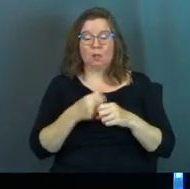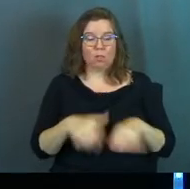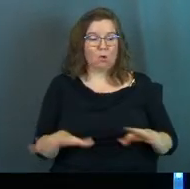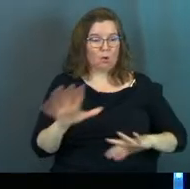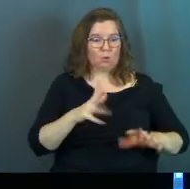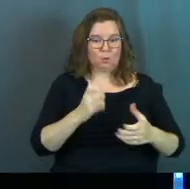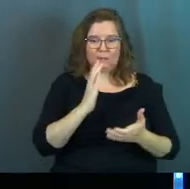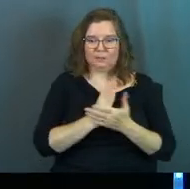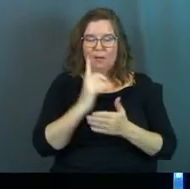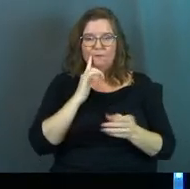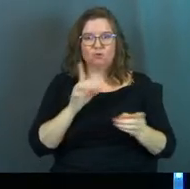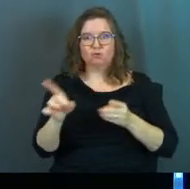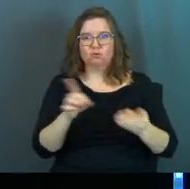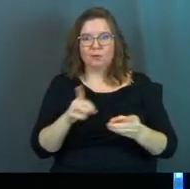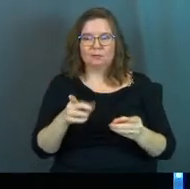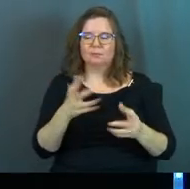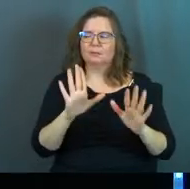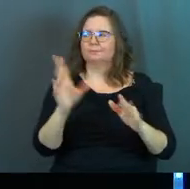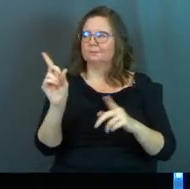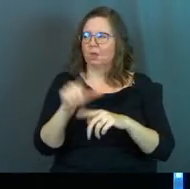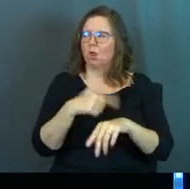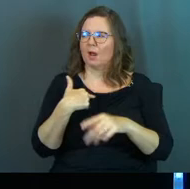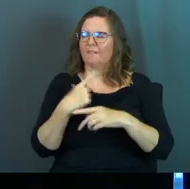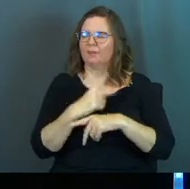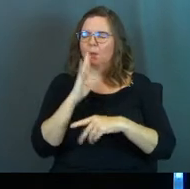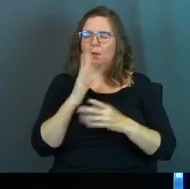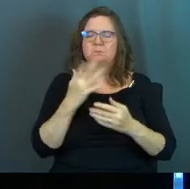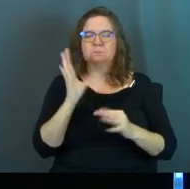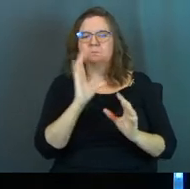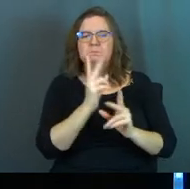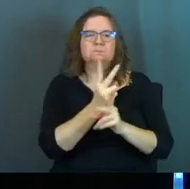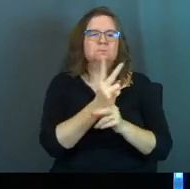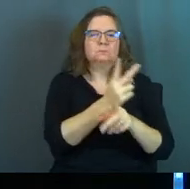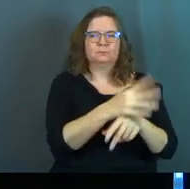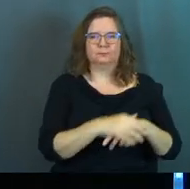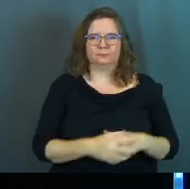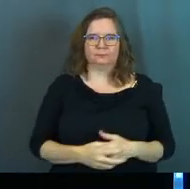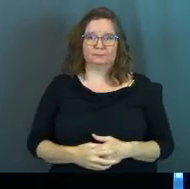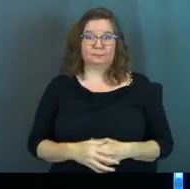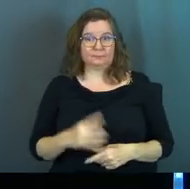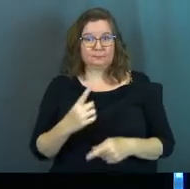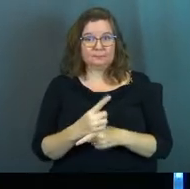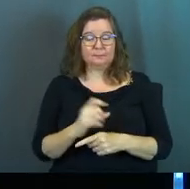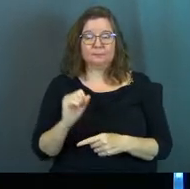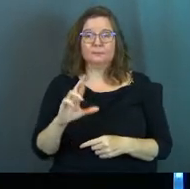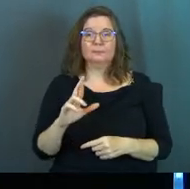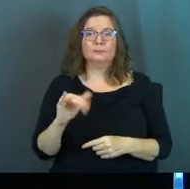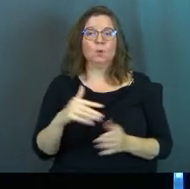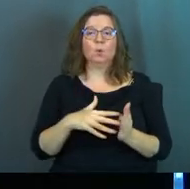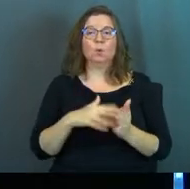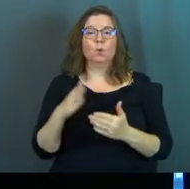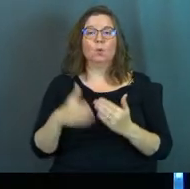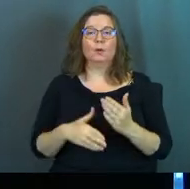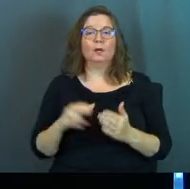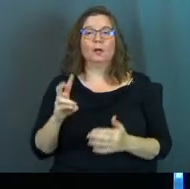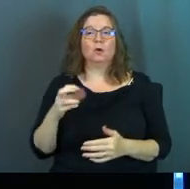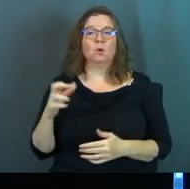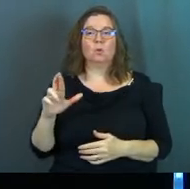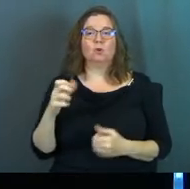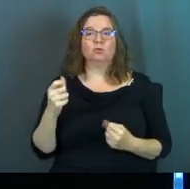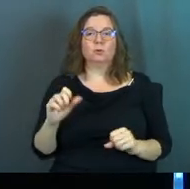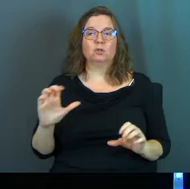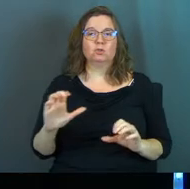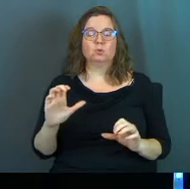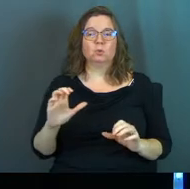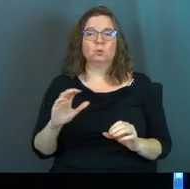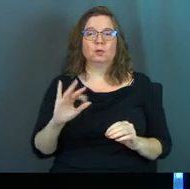lost, you don't want to stop for directions. Just give me a little bit longer, I'll get us there. Right? Or it's your weekend warrior and you're trying